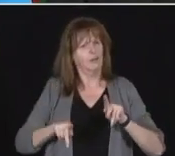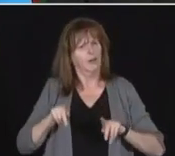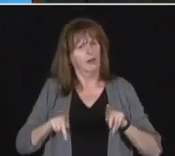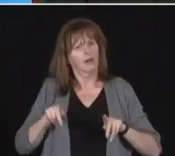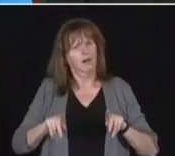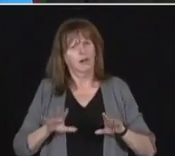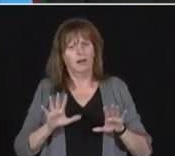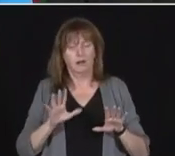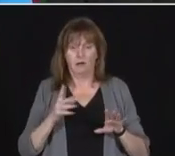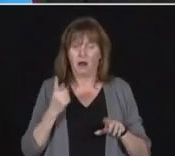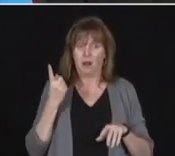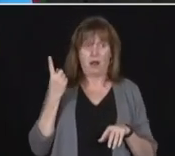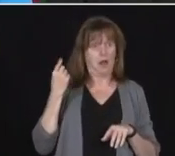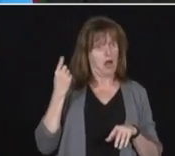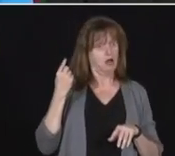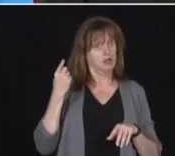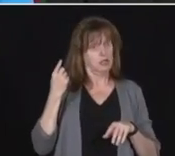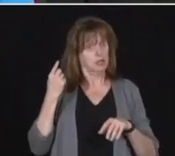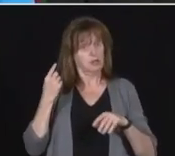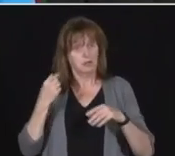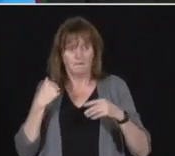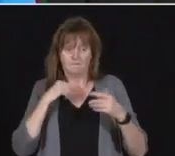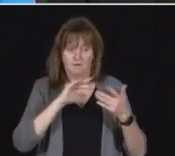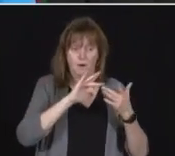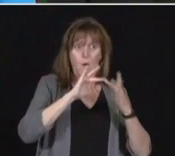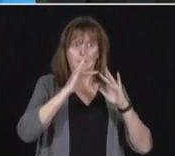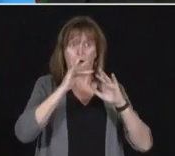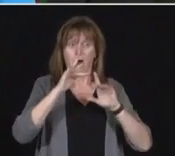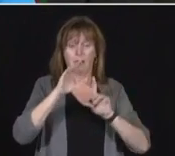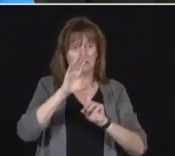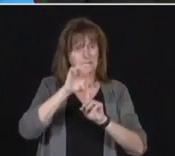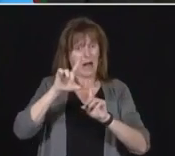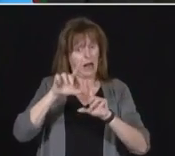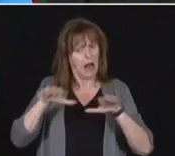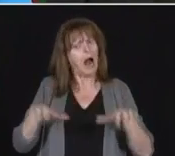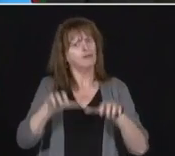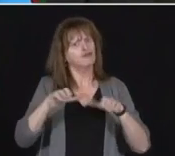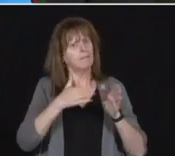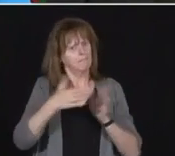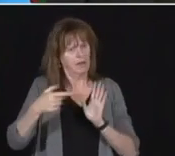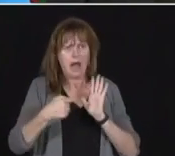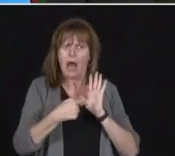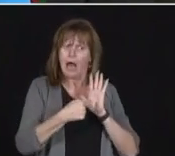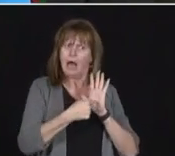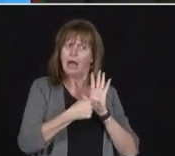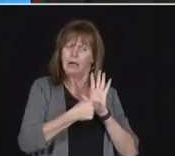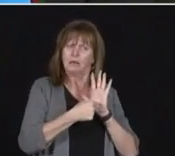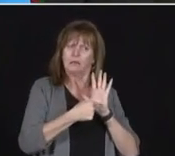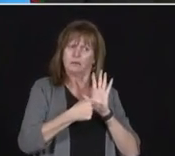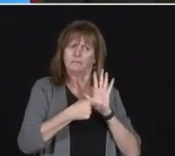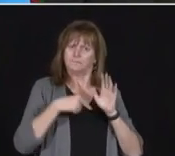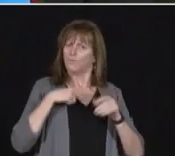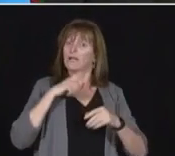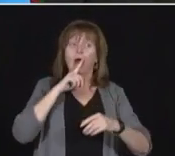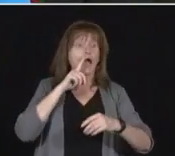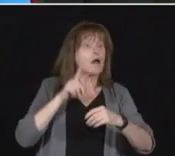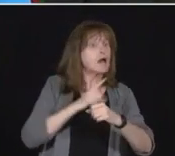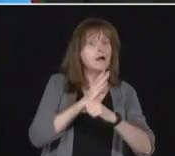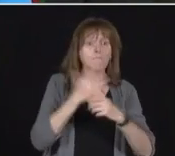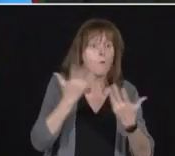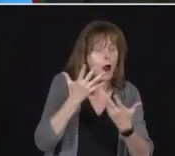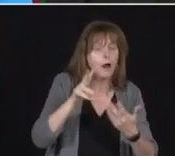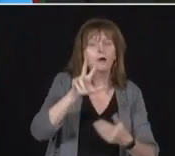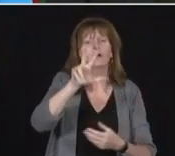and cellular action plan. Our government made a historic commitment of $315 million